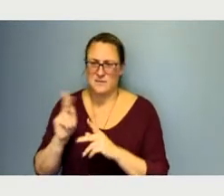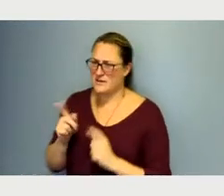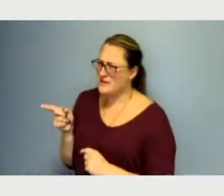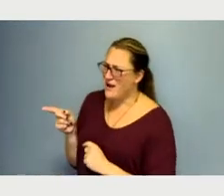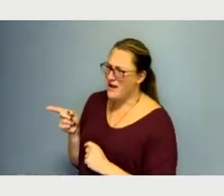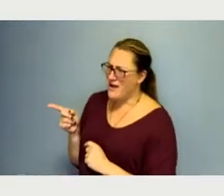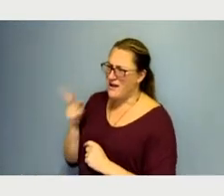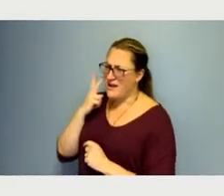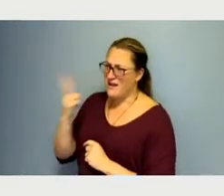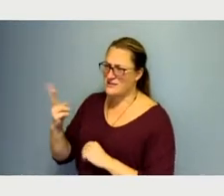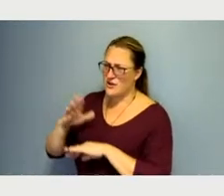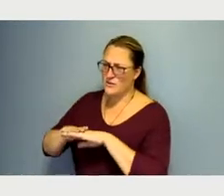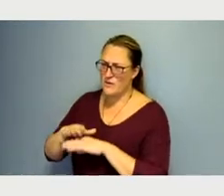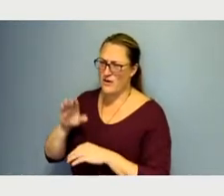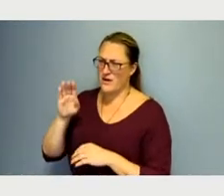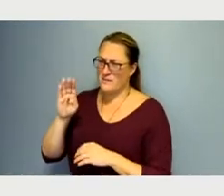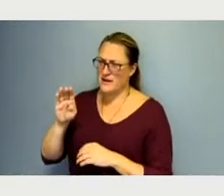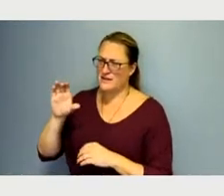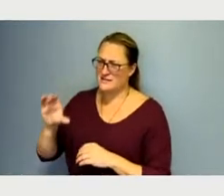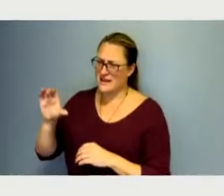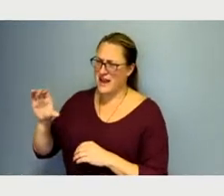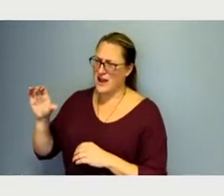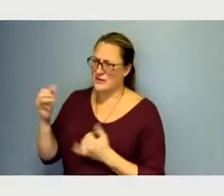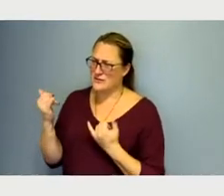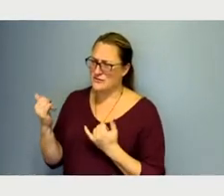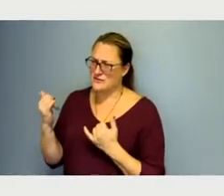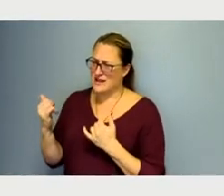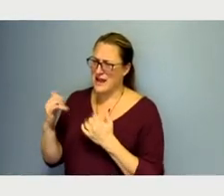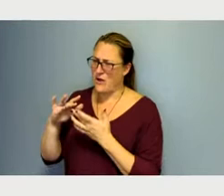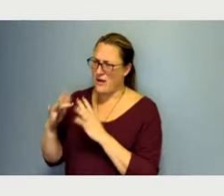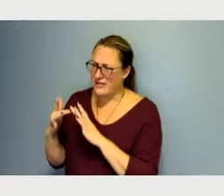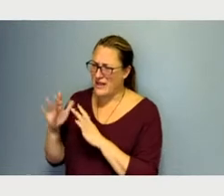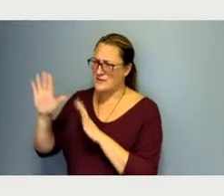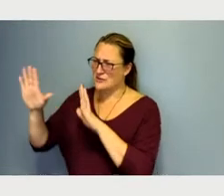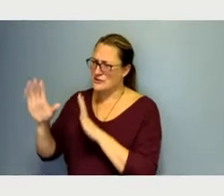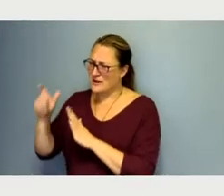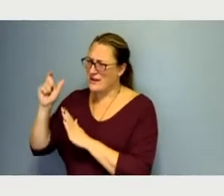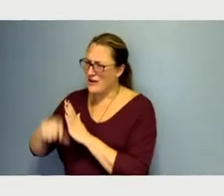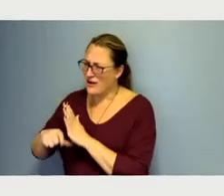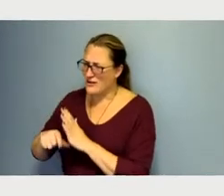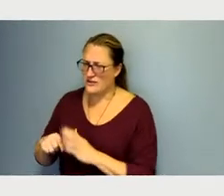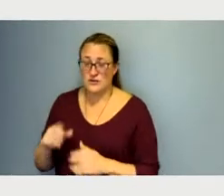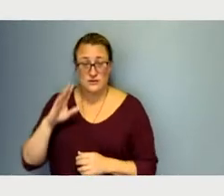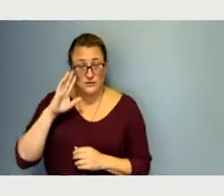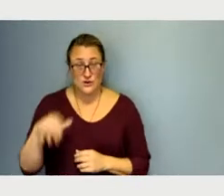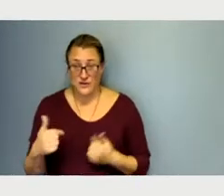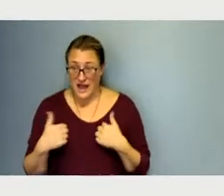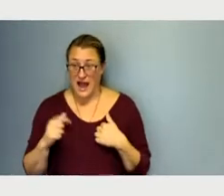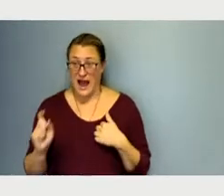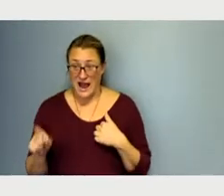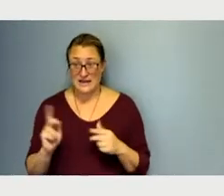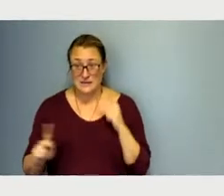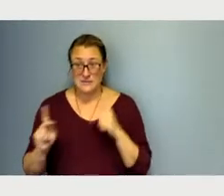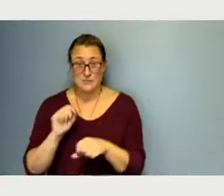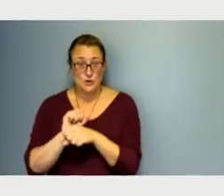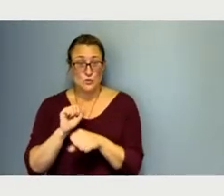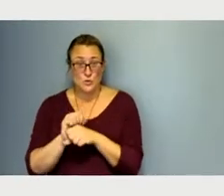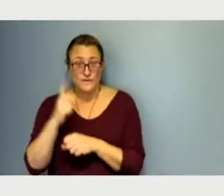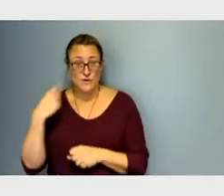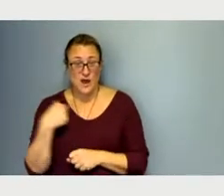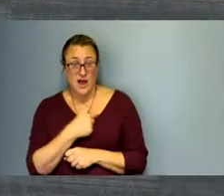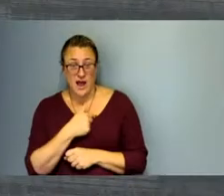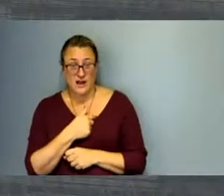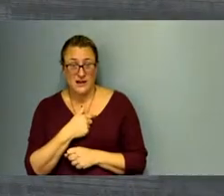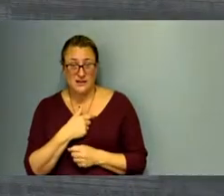Bucks County today online. Wow, that was a great article. I need employees. Right? And I say, okay,